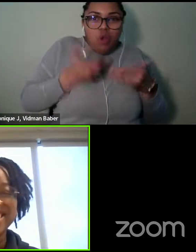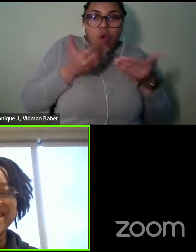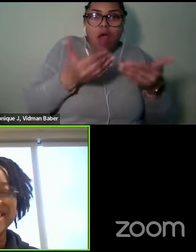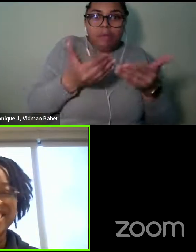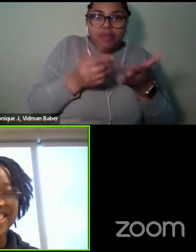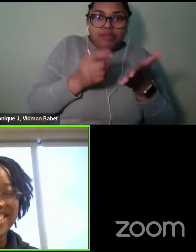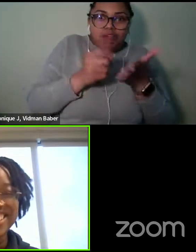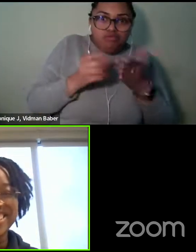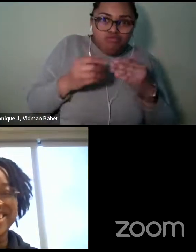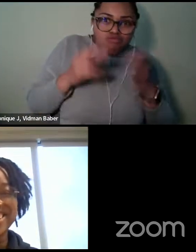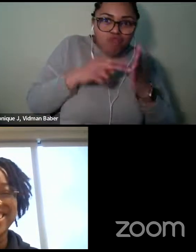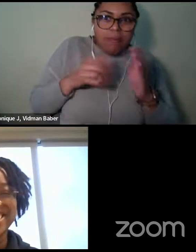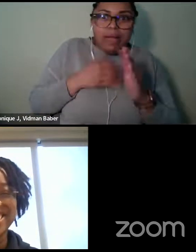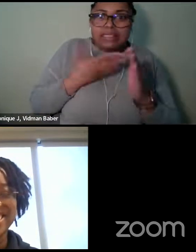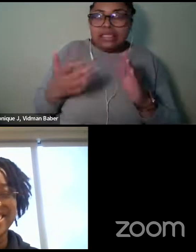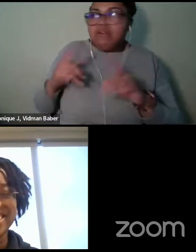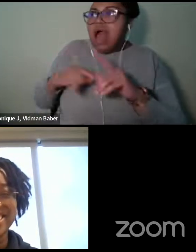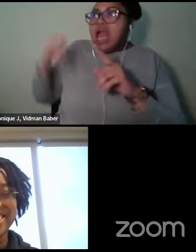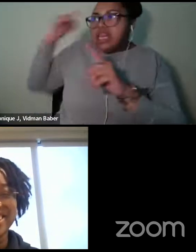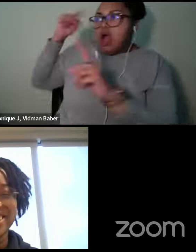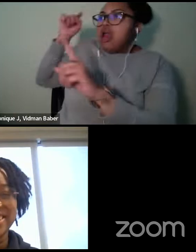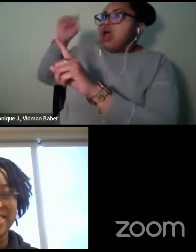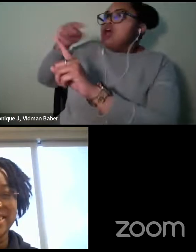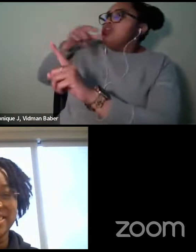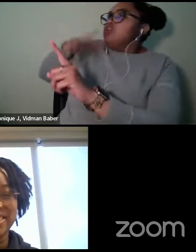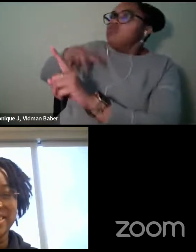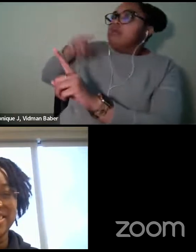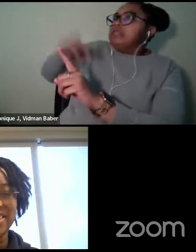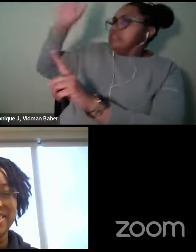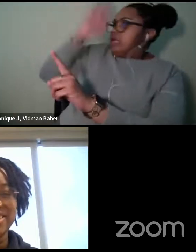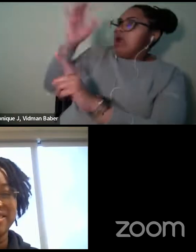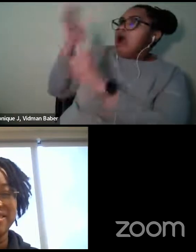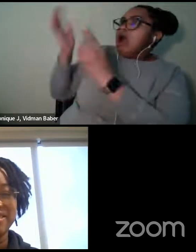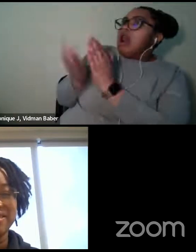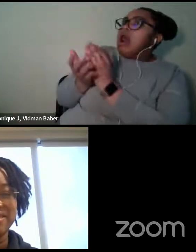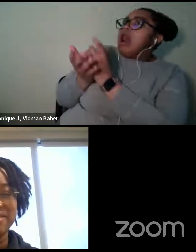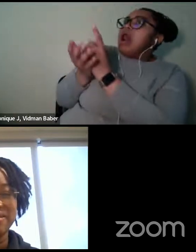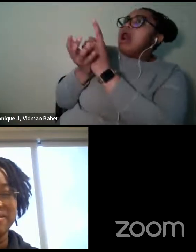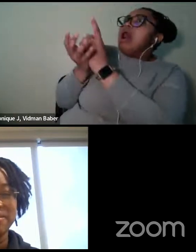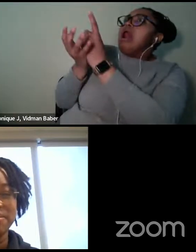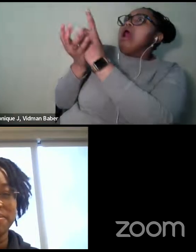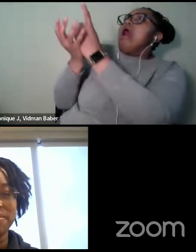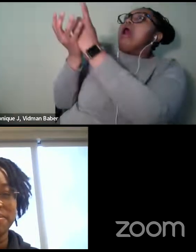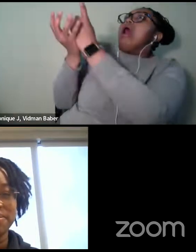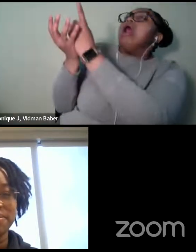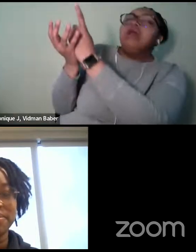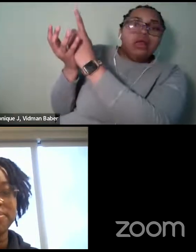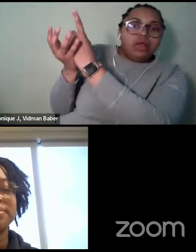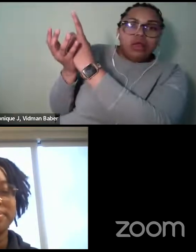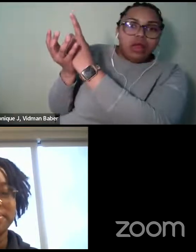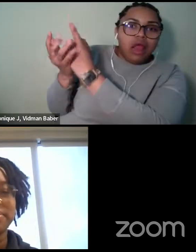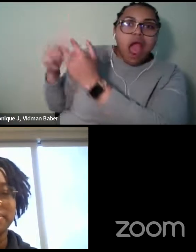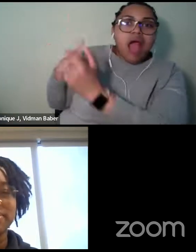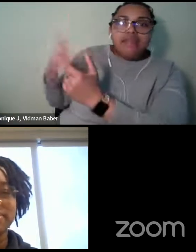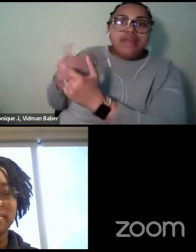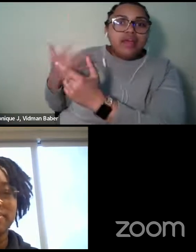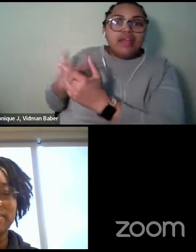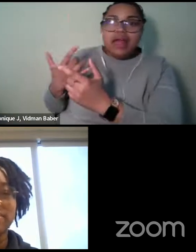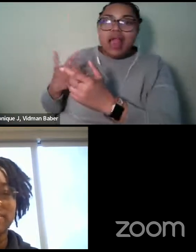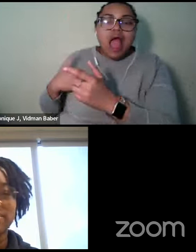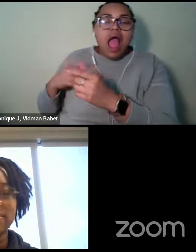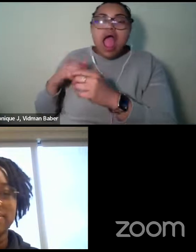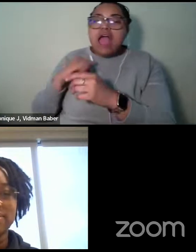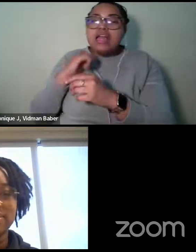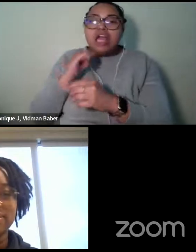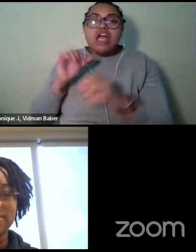like, she, and so it's like, I felt like I hadn't done any work that was worthy of sitting in the same room